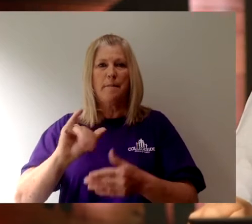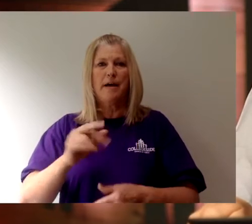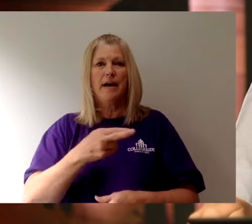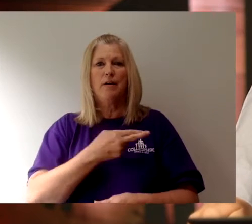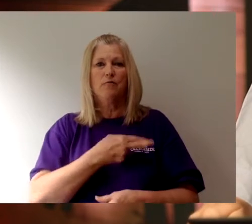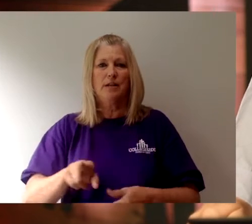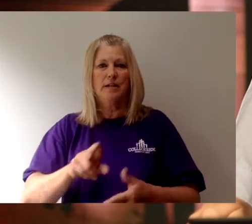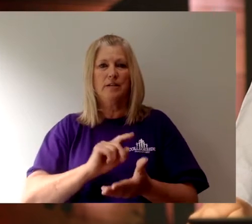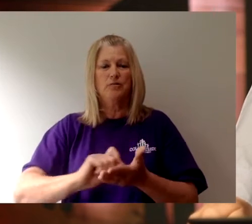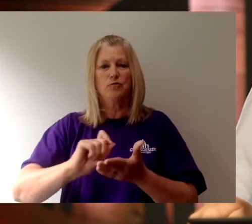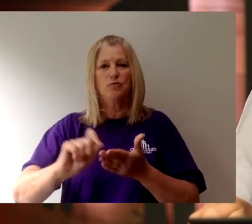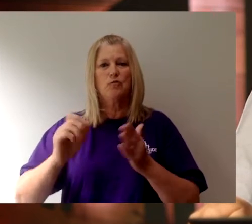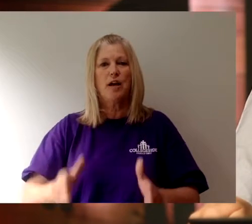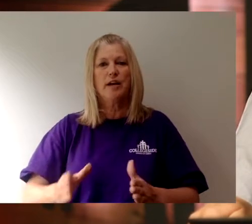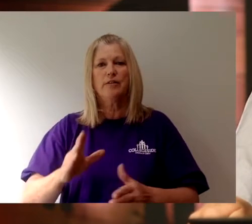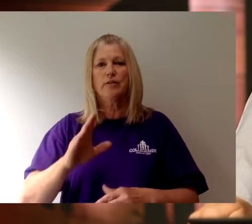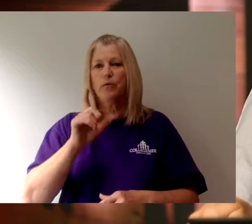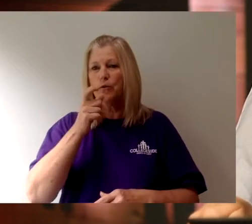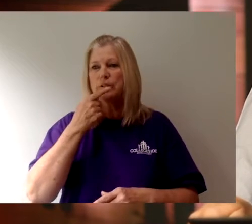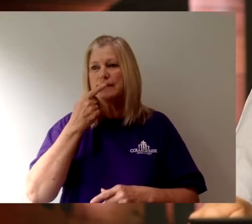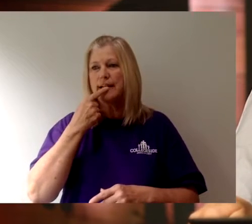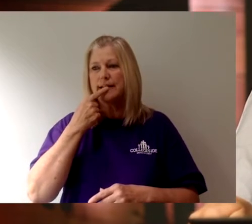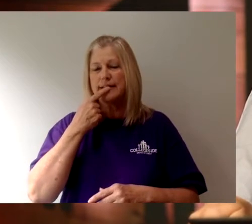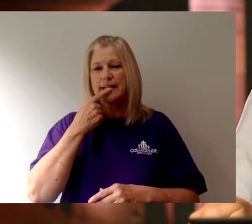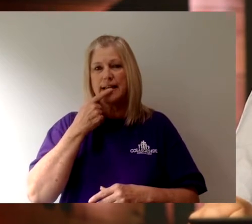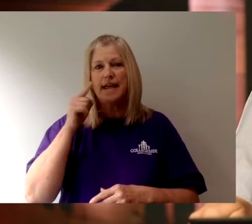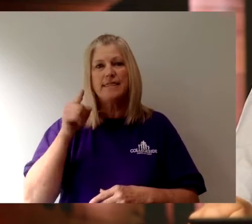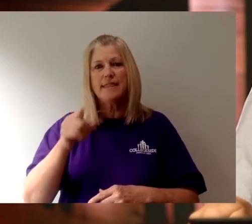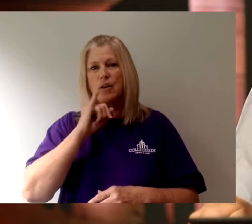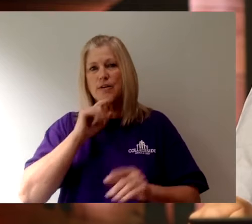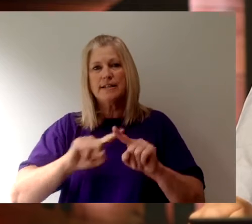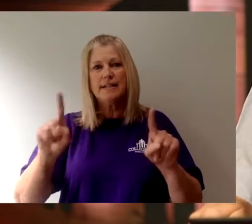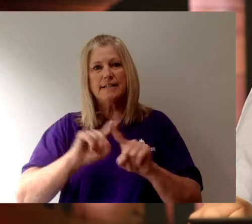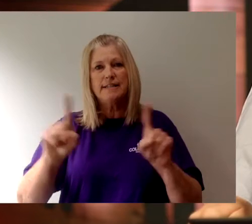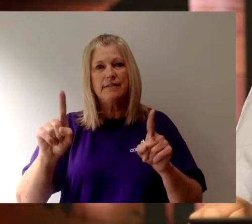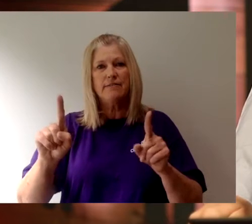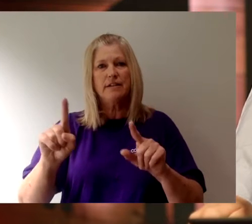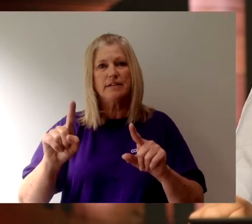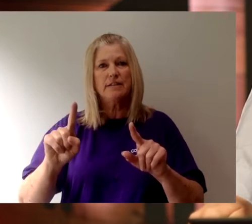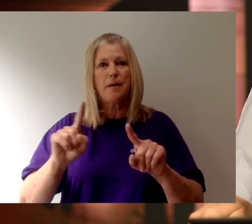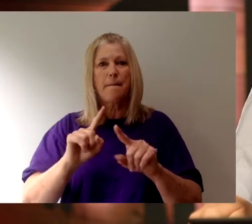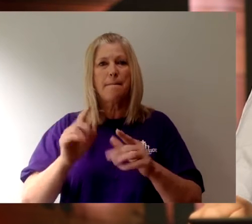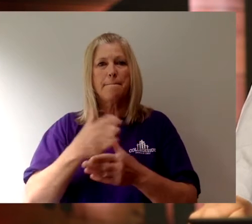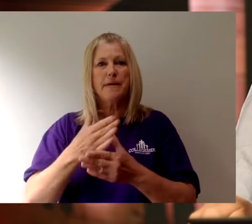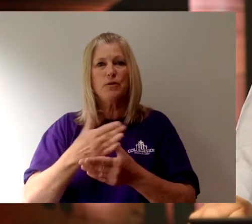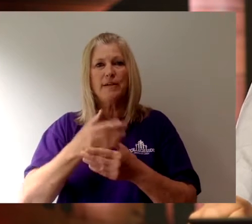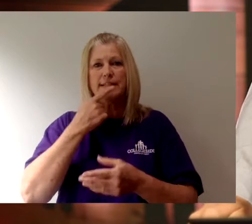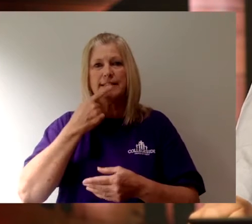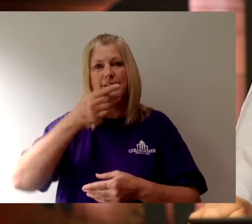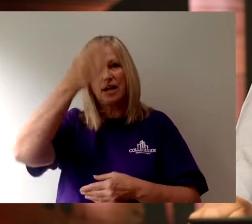theologian named J. Ryan Lister who says this. There's a difference between saying God is